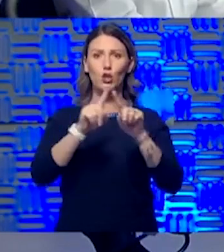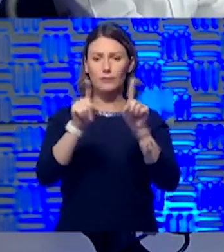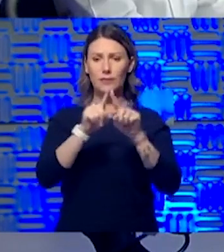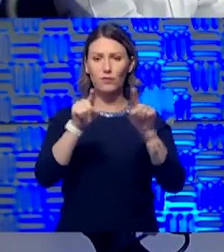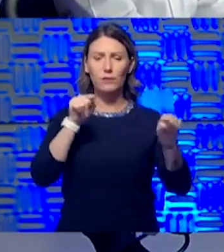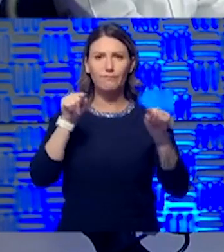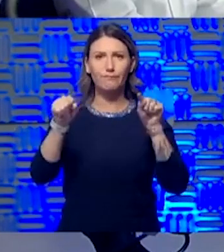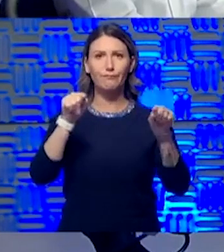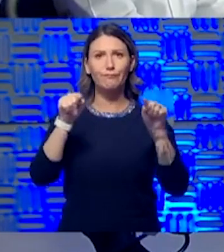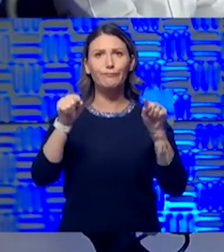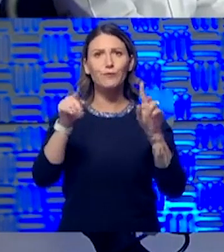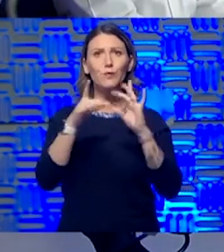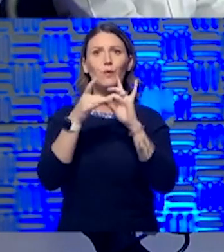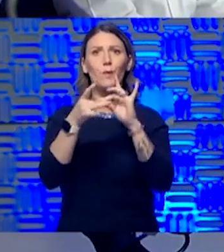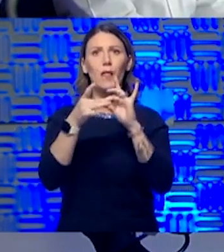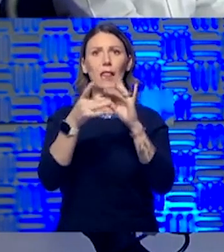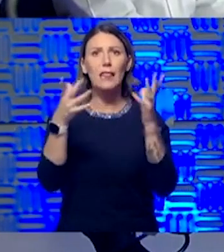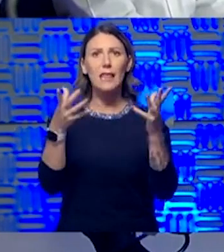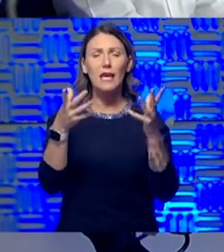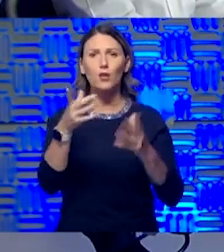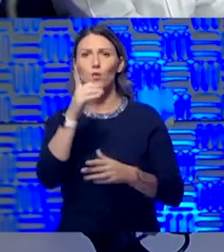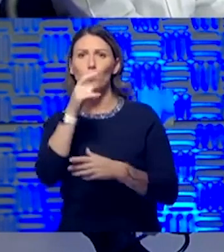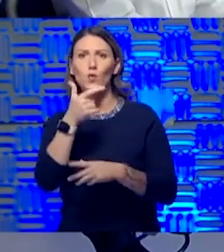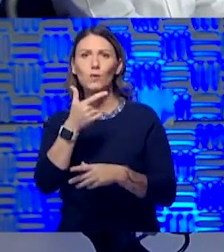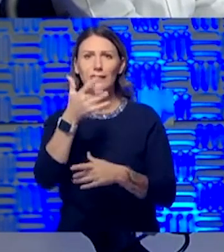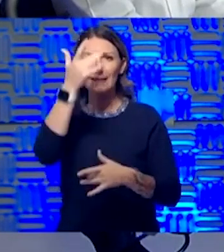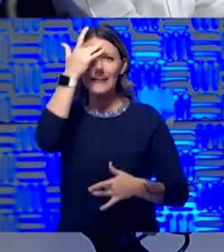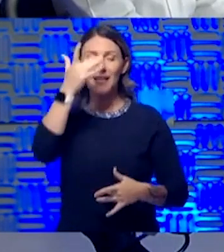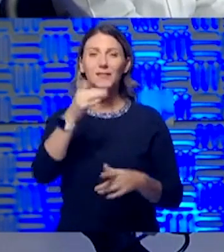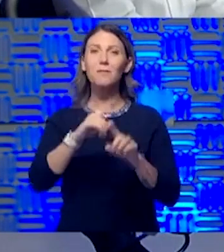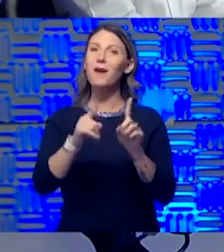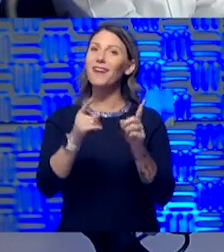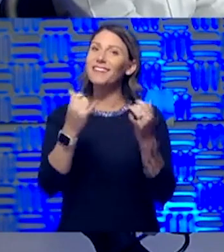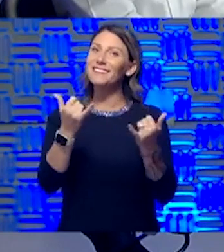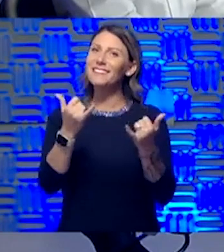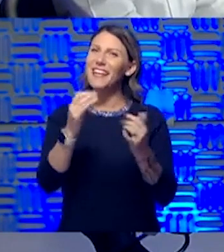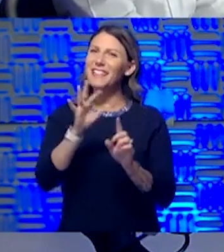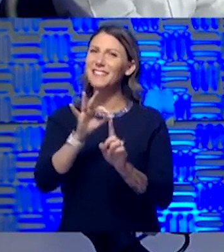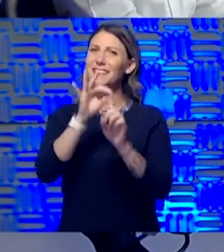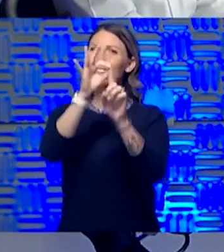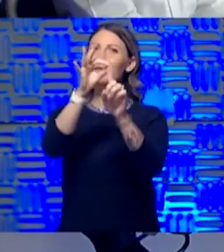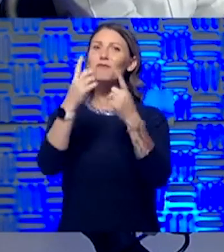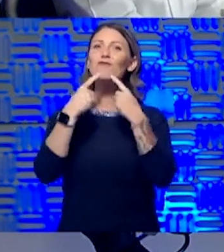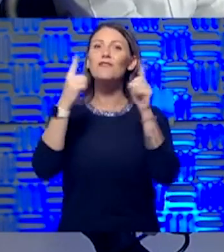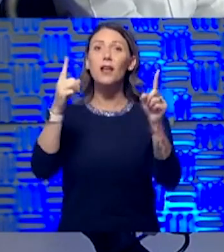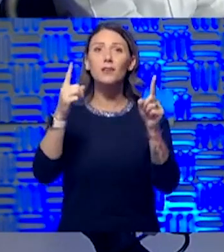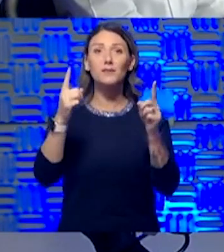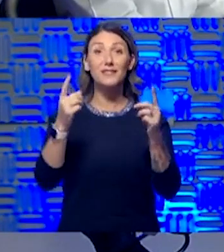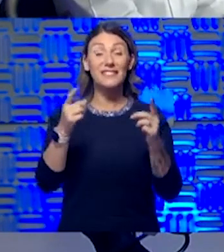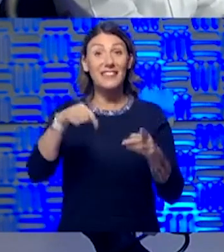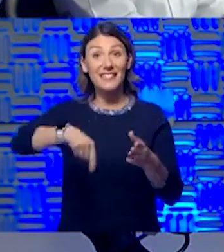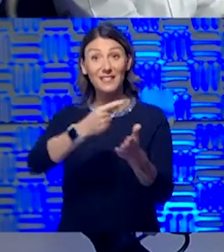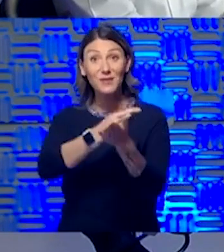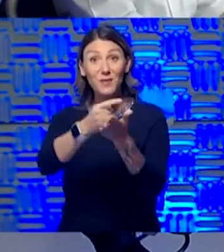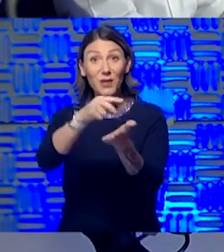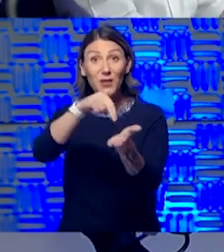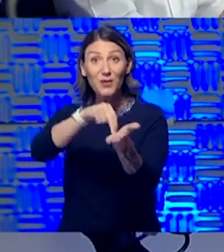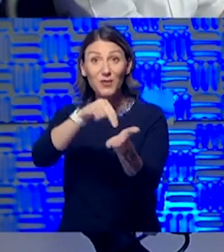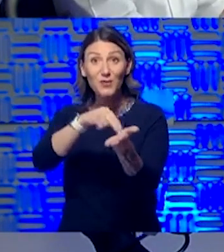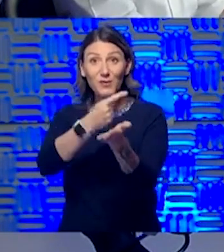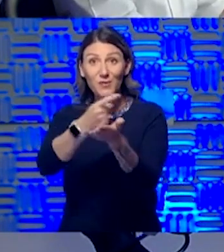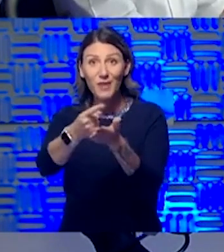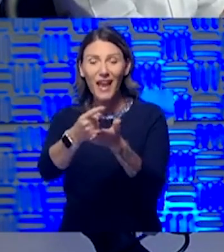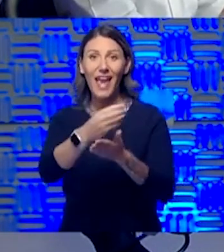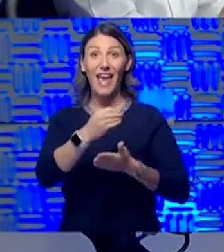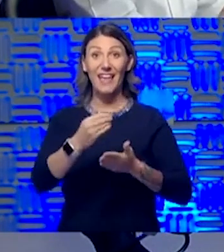that. But before we go there, I want to have a couple of special shout-outs this morning. You know what? It's Nurses Week. And today is Nurses